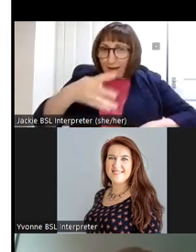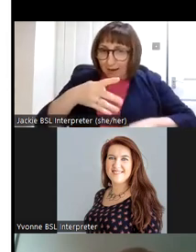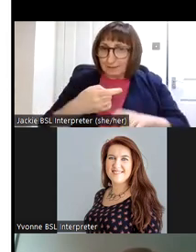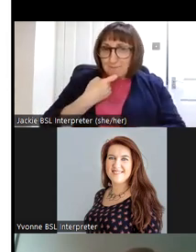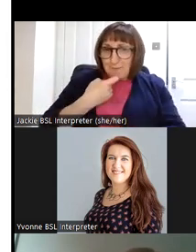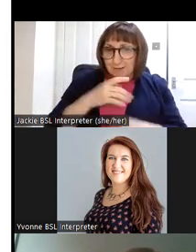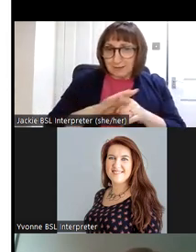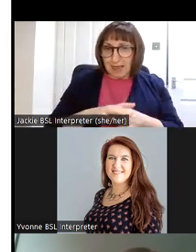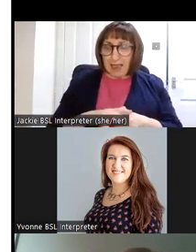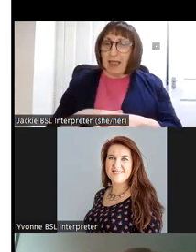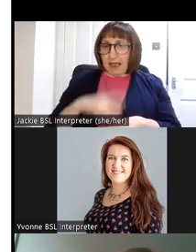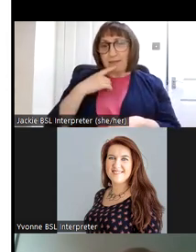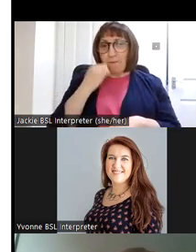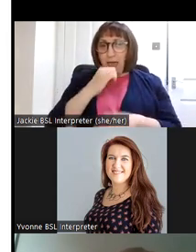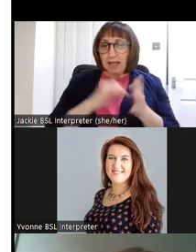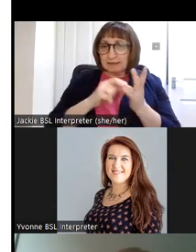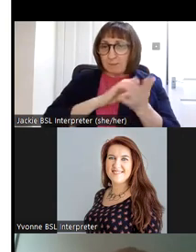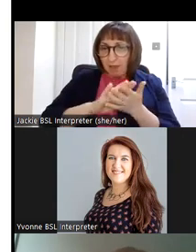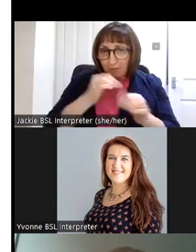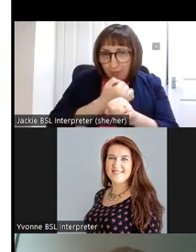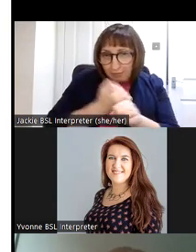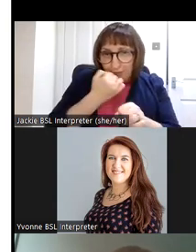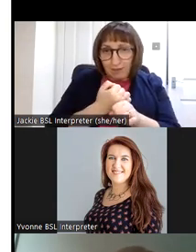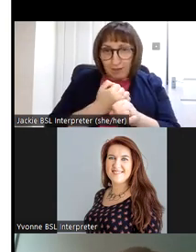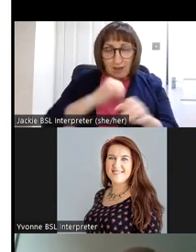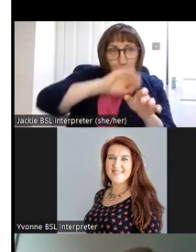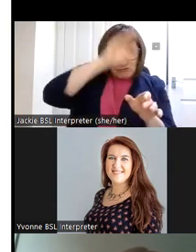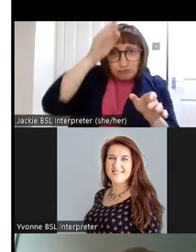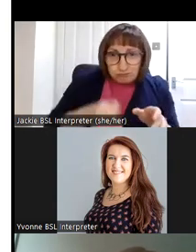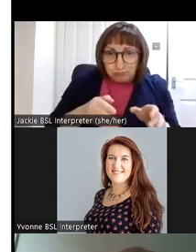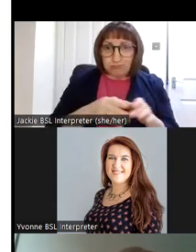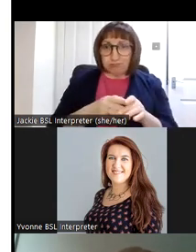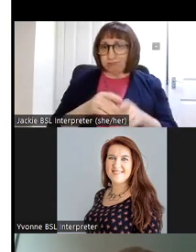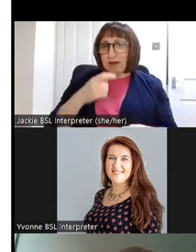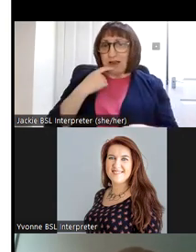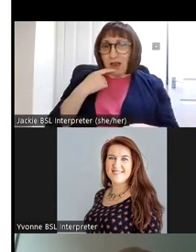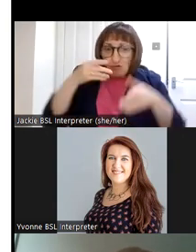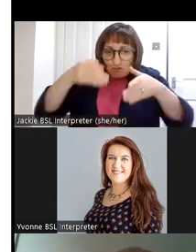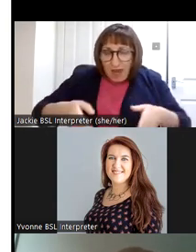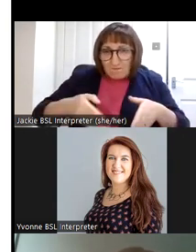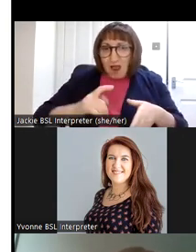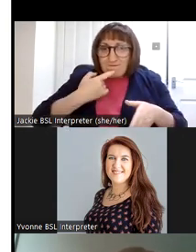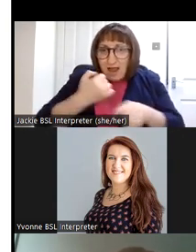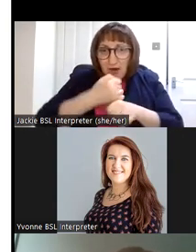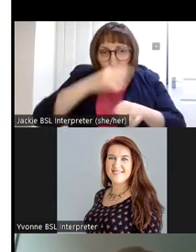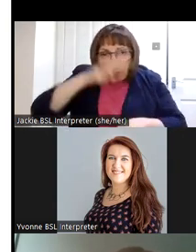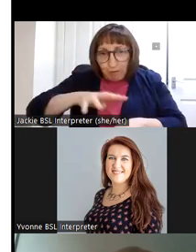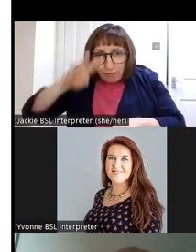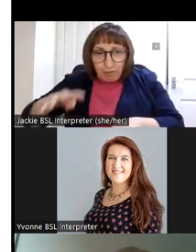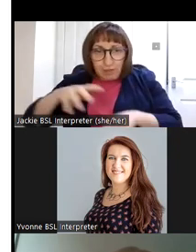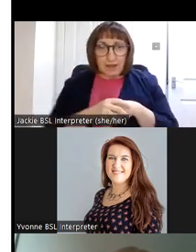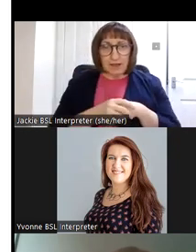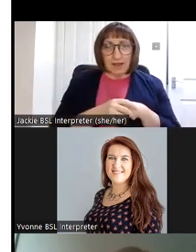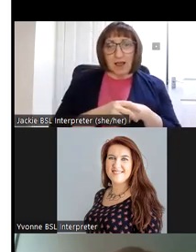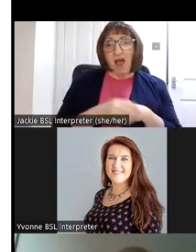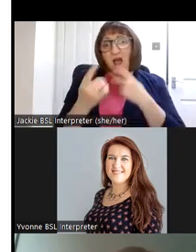the blacksmith trade markings on headstones and iron work in graveyards the Dini Ogasoch project